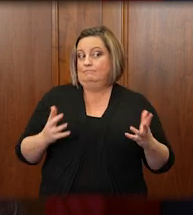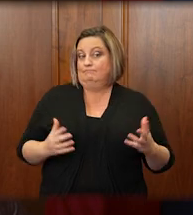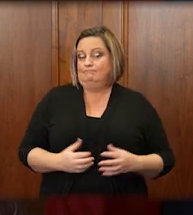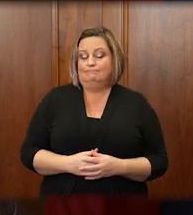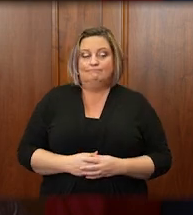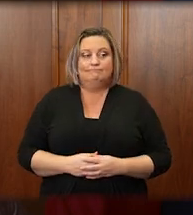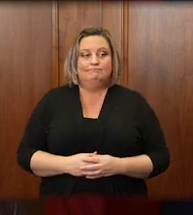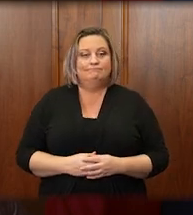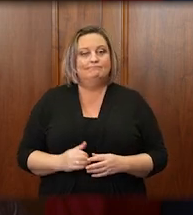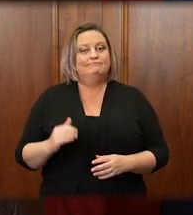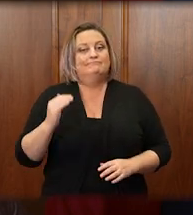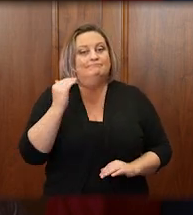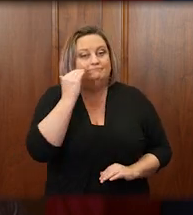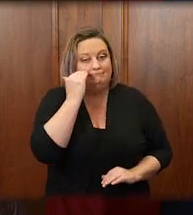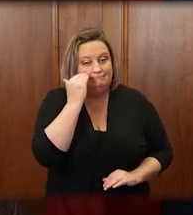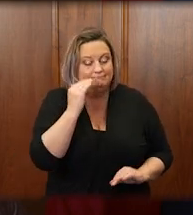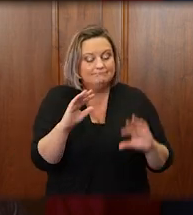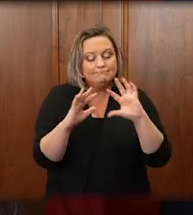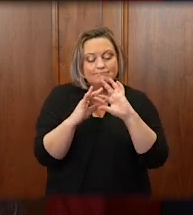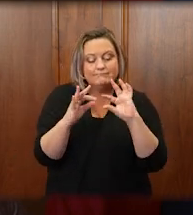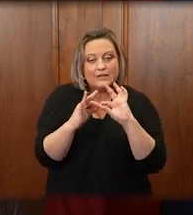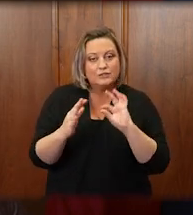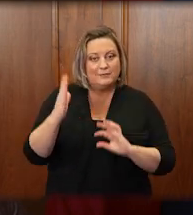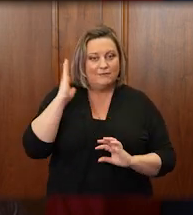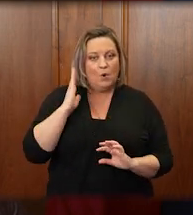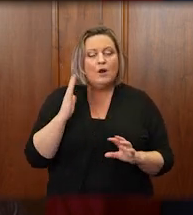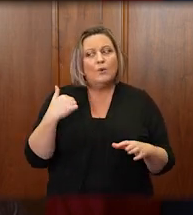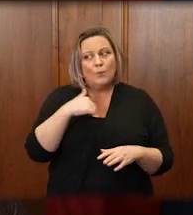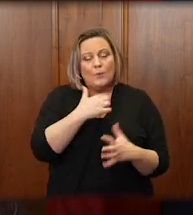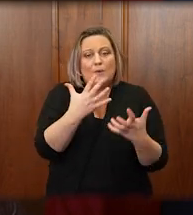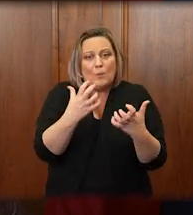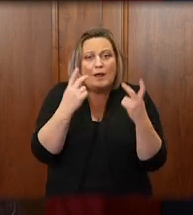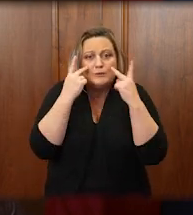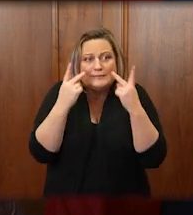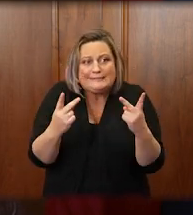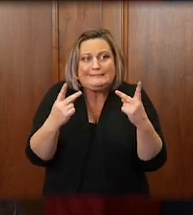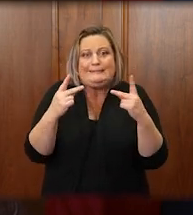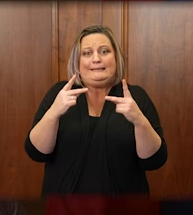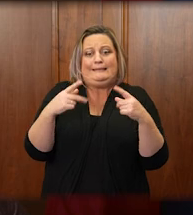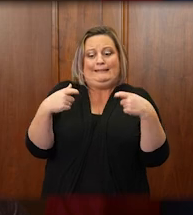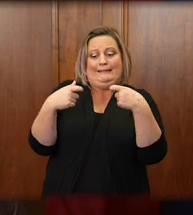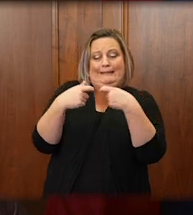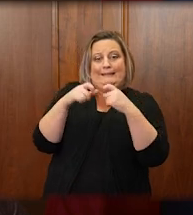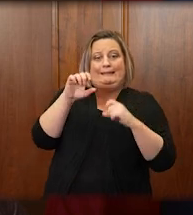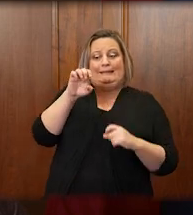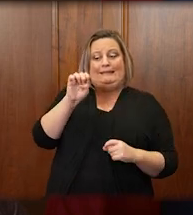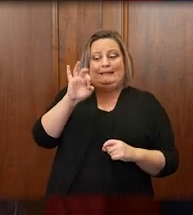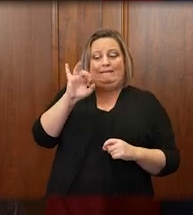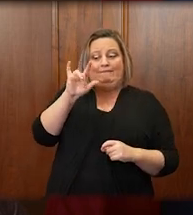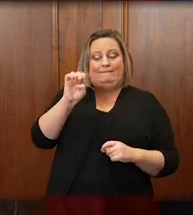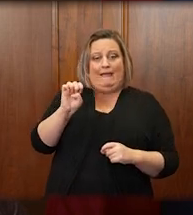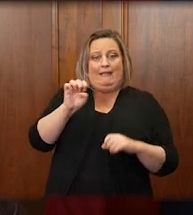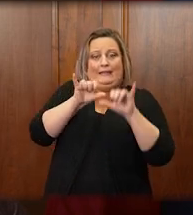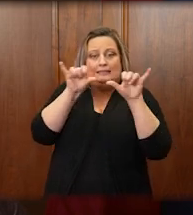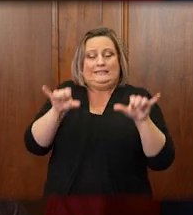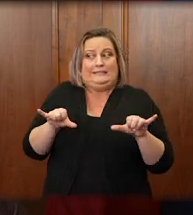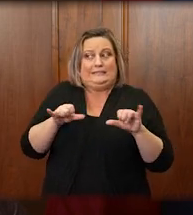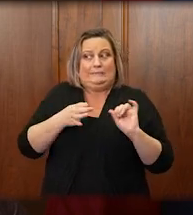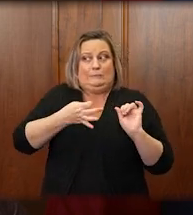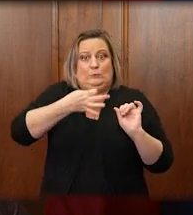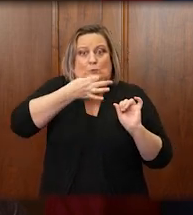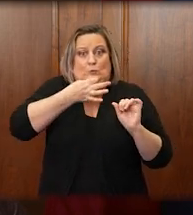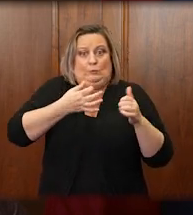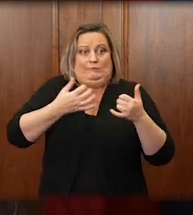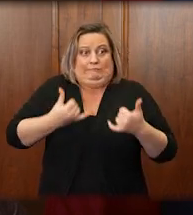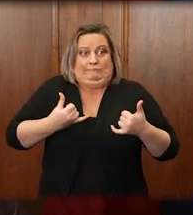I know, and I have mentioned this before, we would all like to see the district court e-filing system in place sooner than it is projected to be.